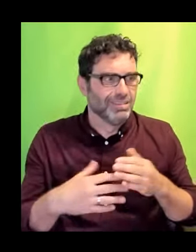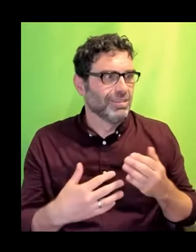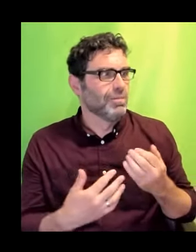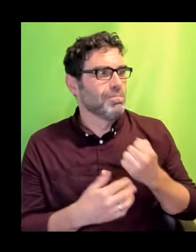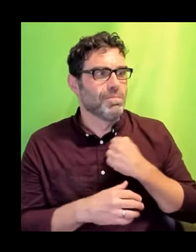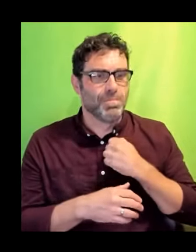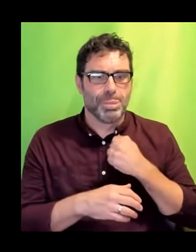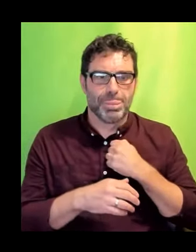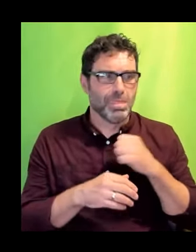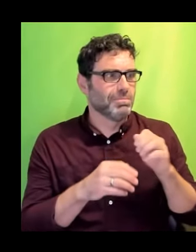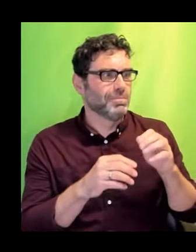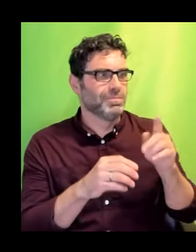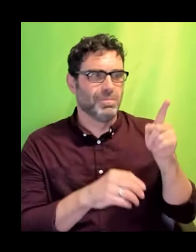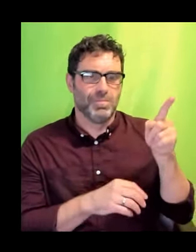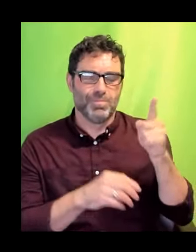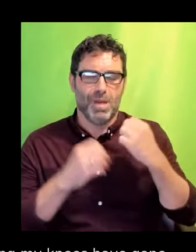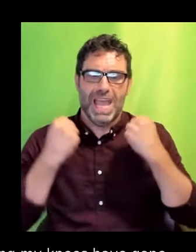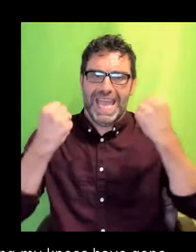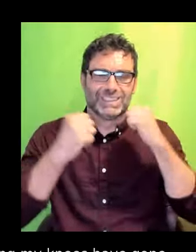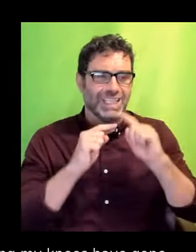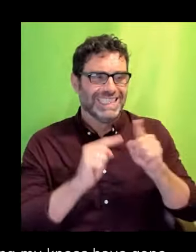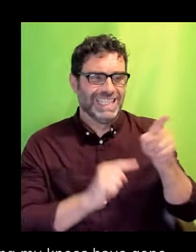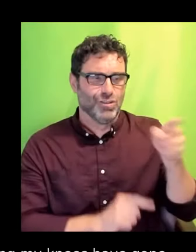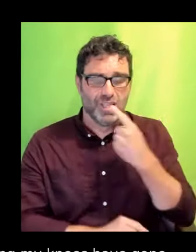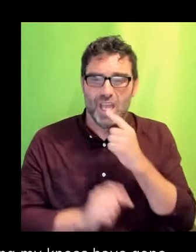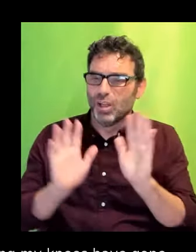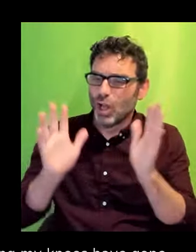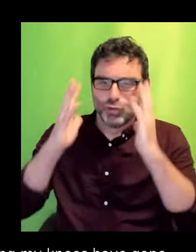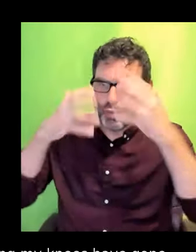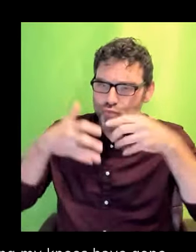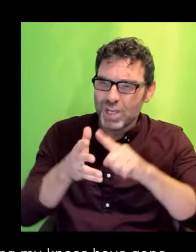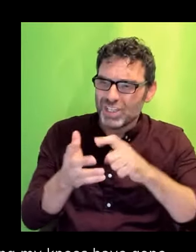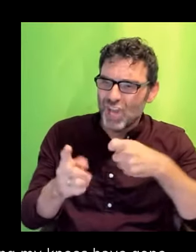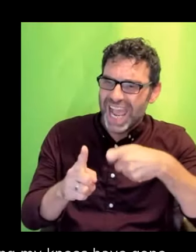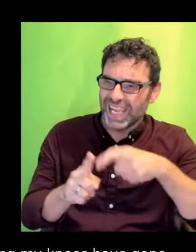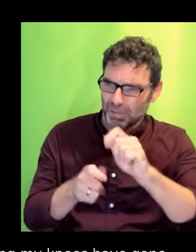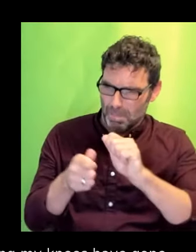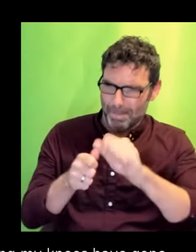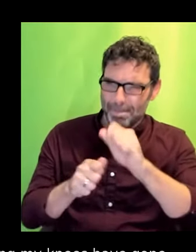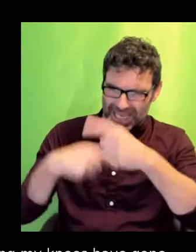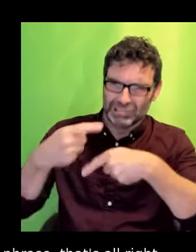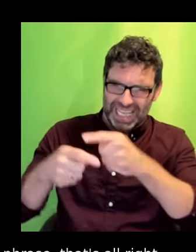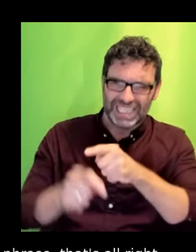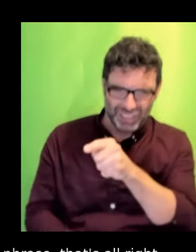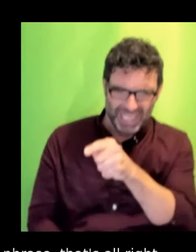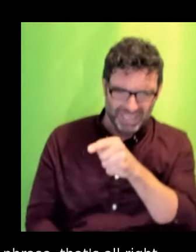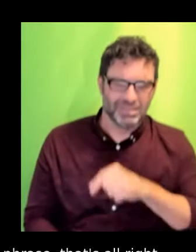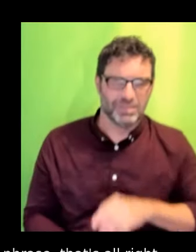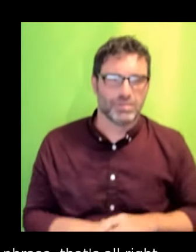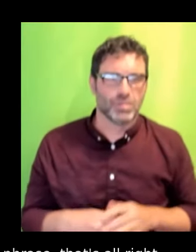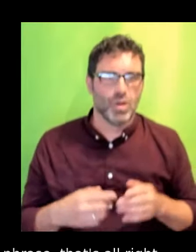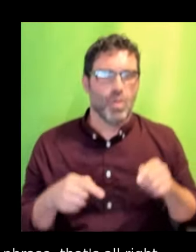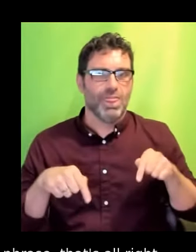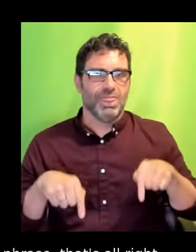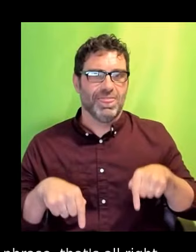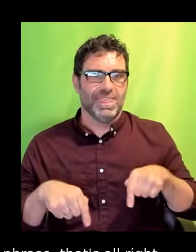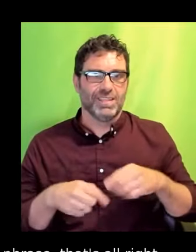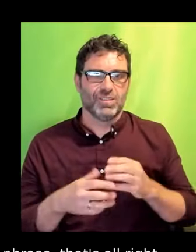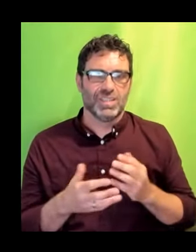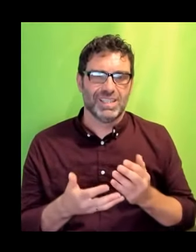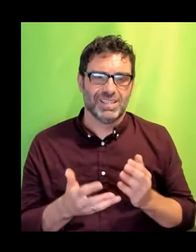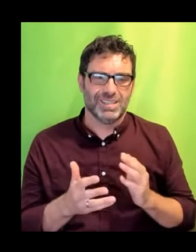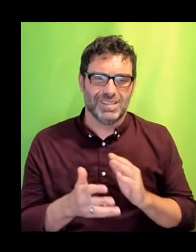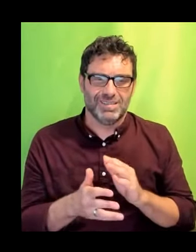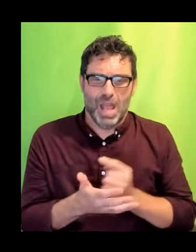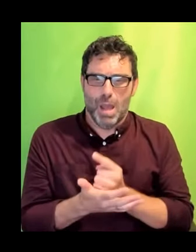And I think this last year has been about cowardice. The ignoring of the disabled experience. The ignoring of the